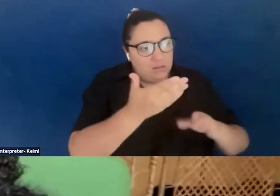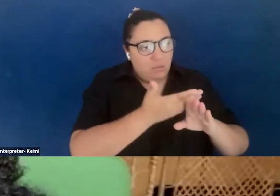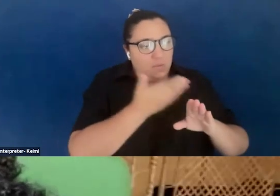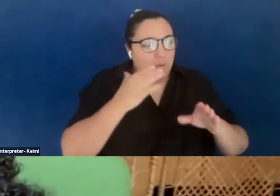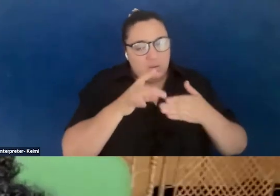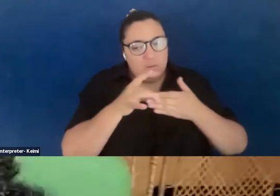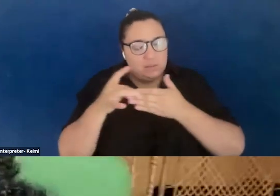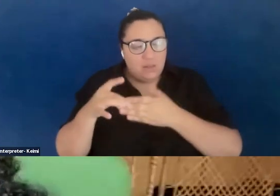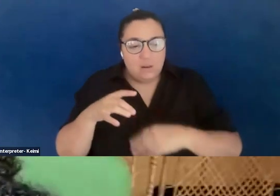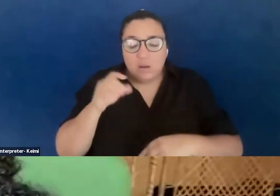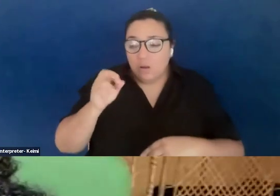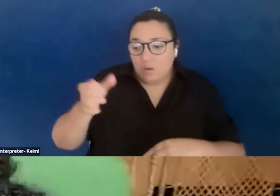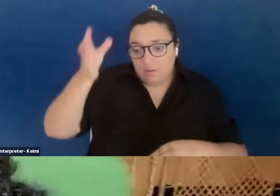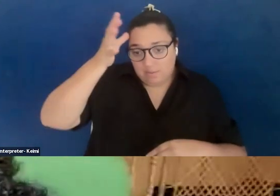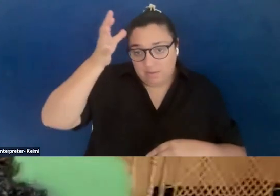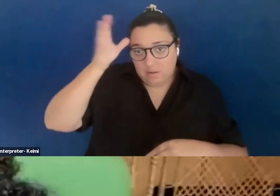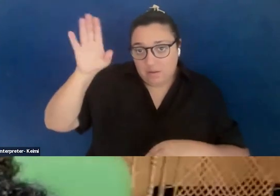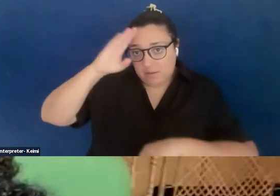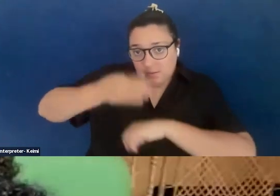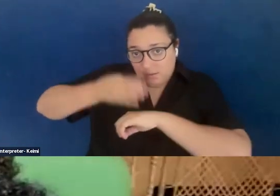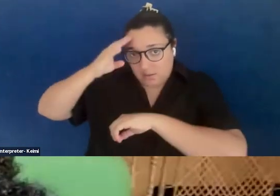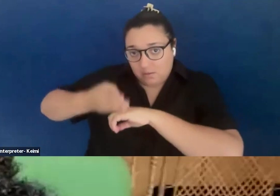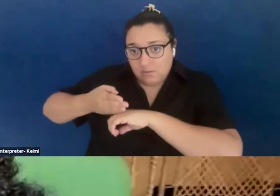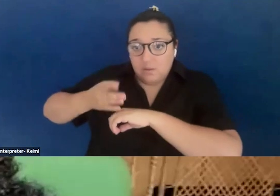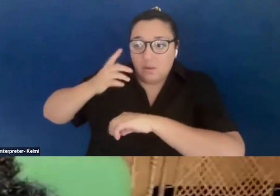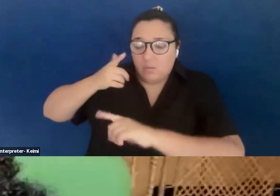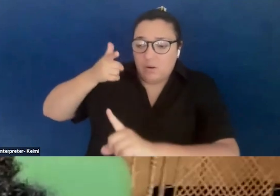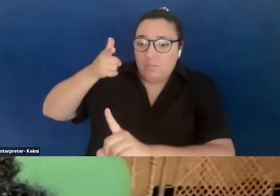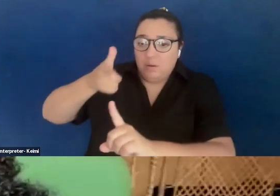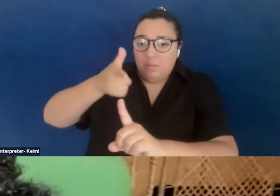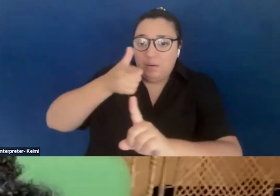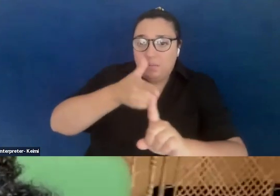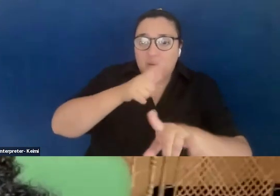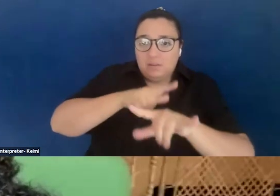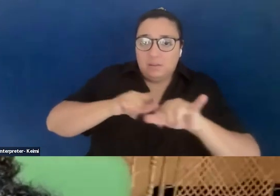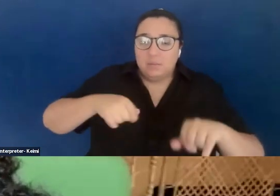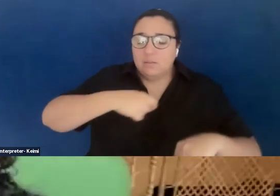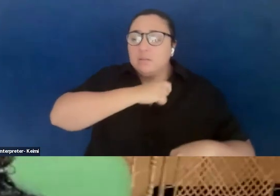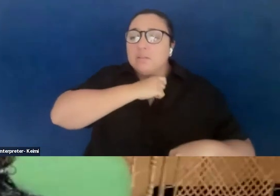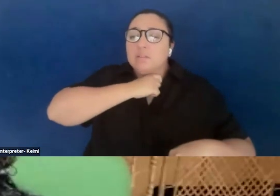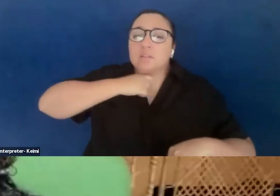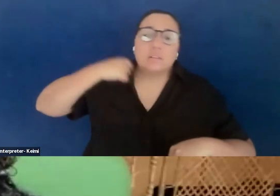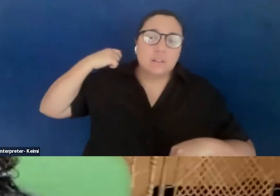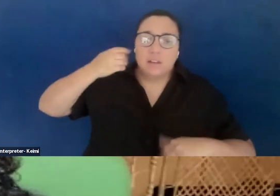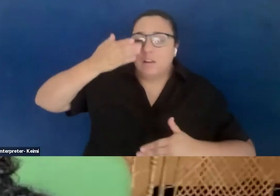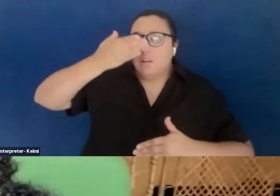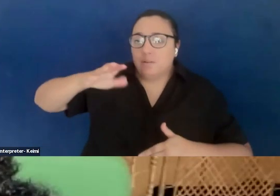about the father whose sons were shot through the head while they slit his own throat before the eyes of his wife,